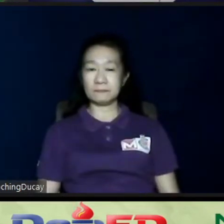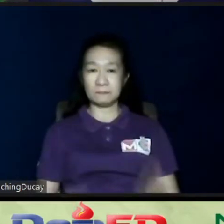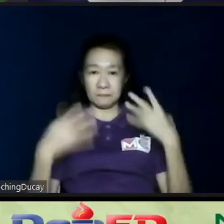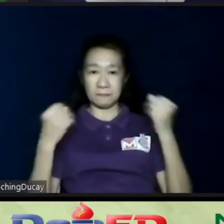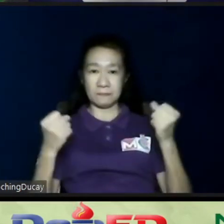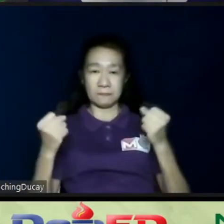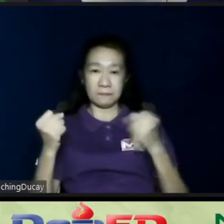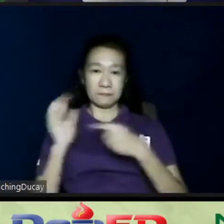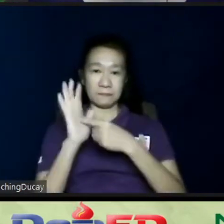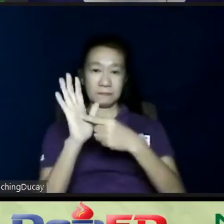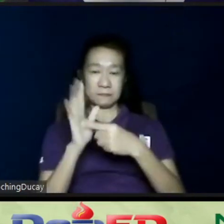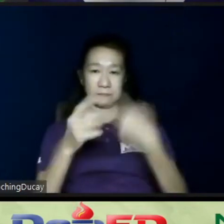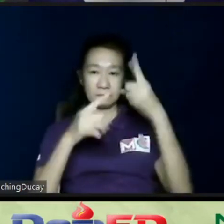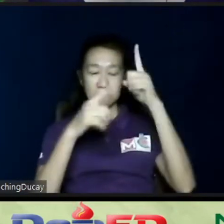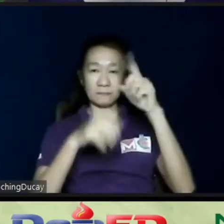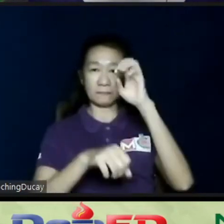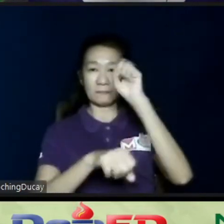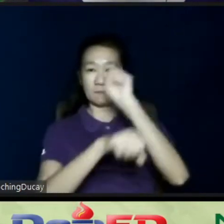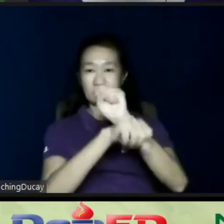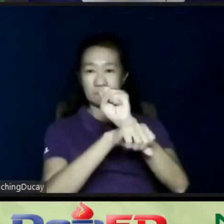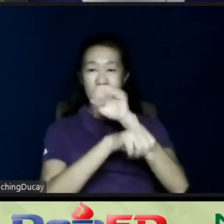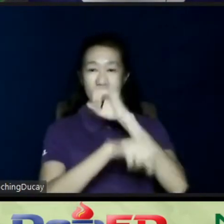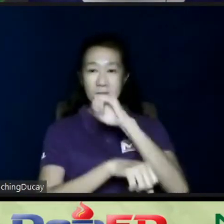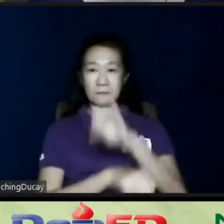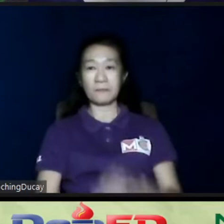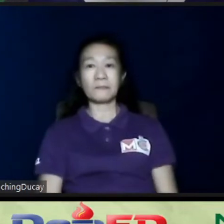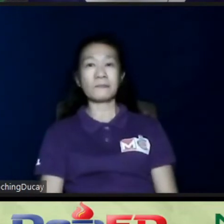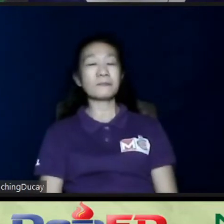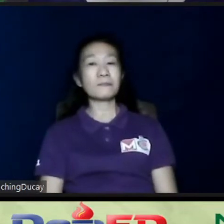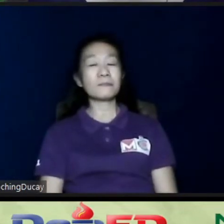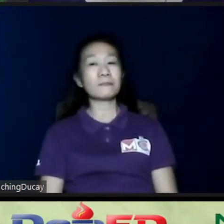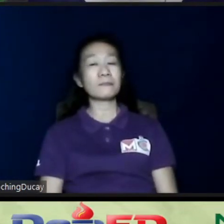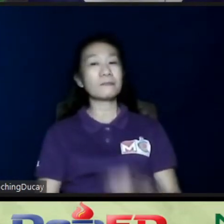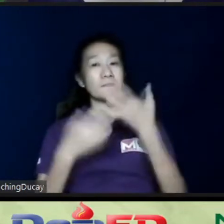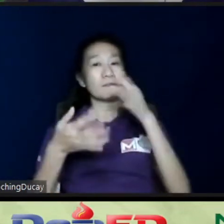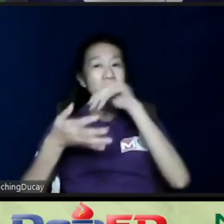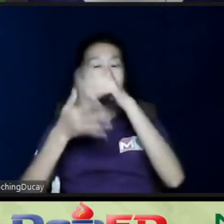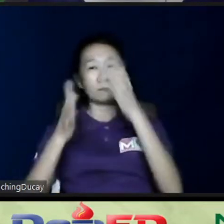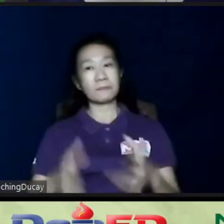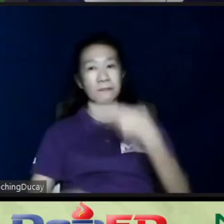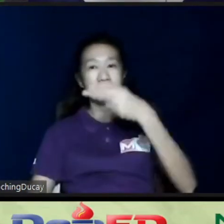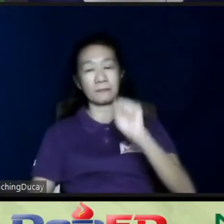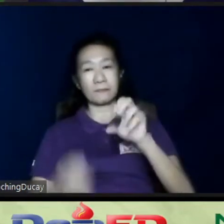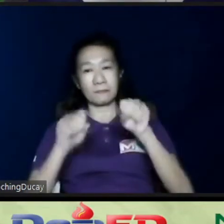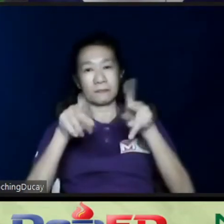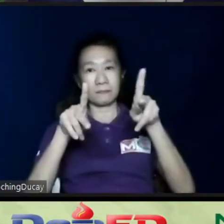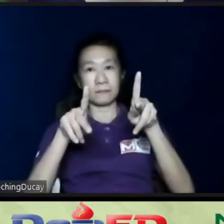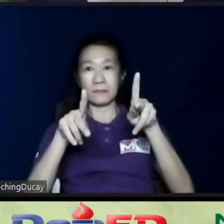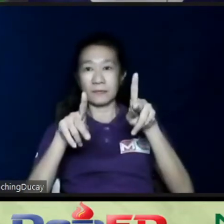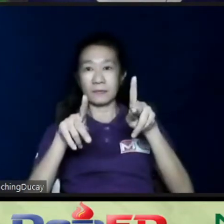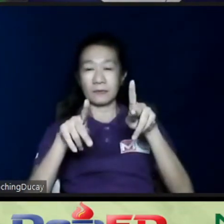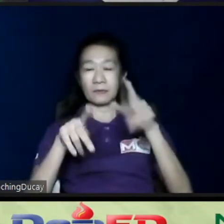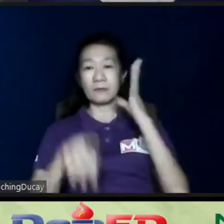indicators of successful employment is giving students in high school the opportunity to